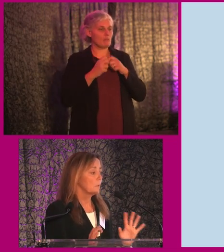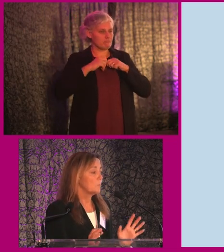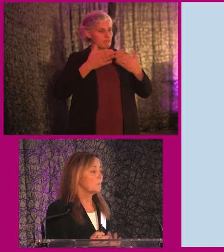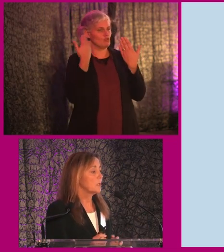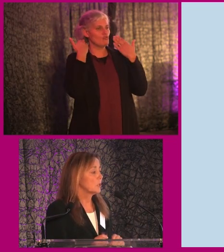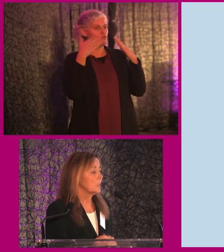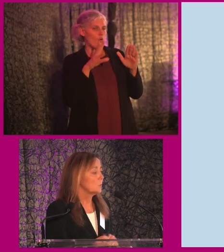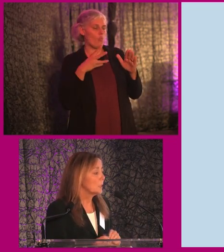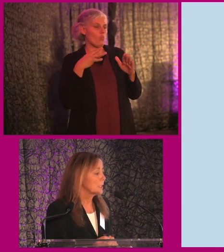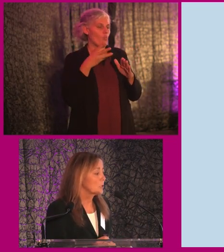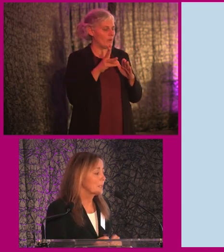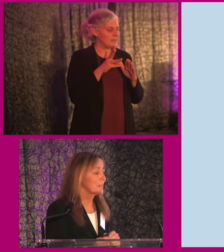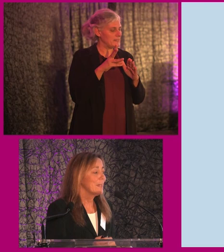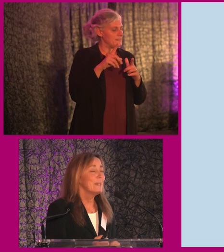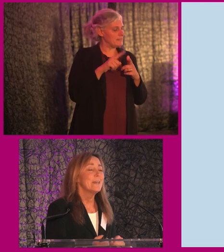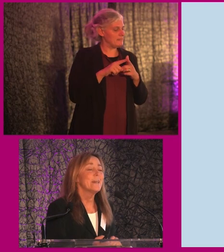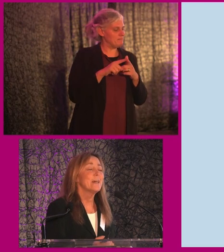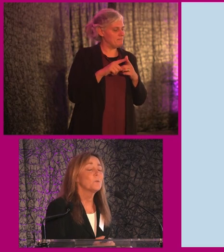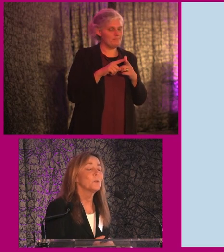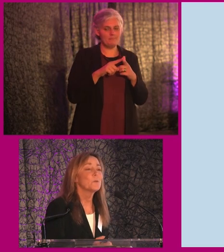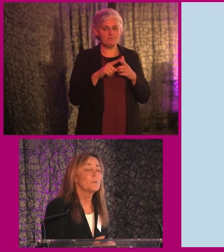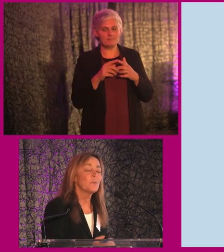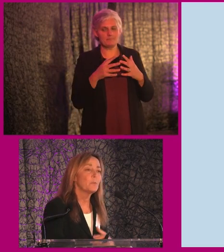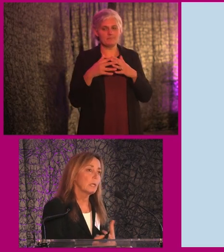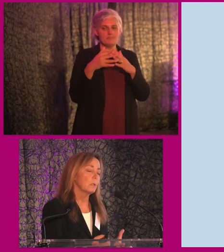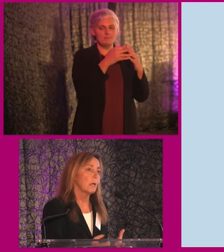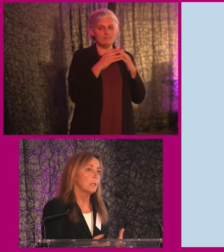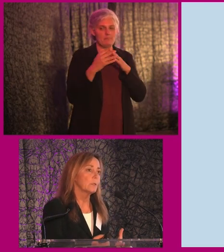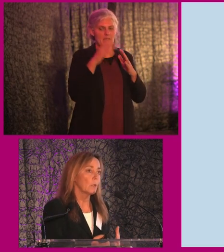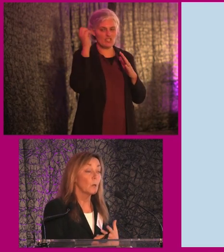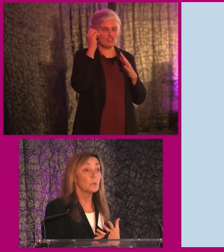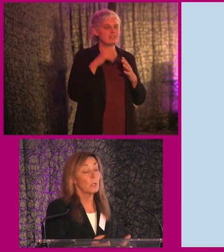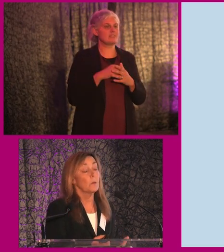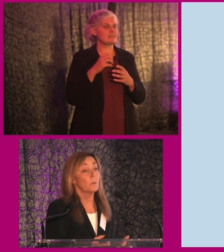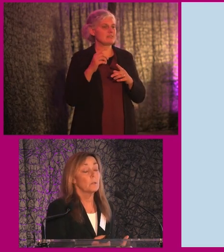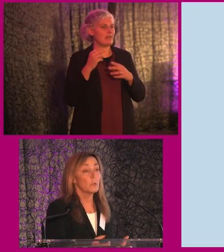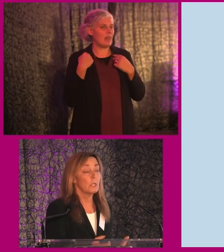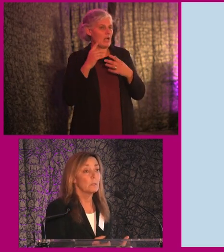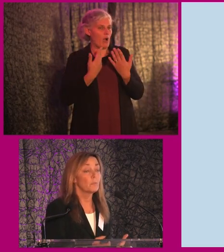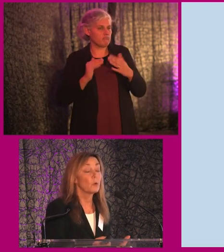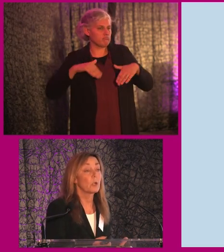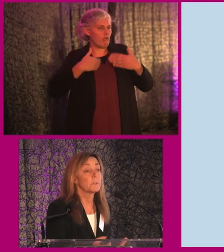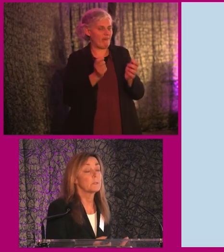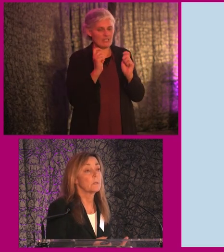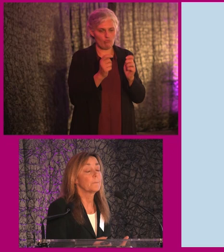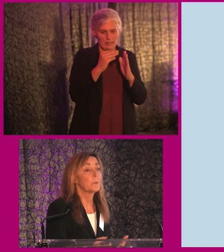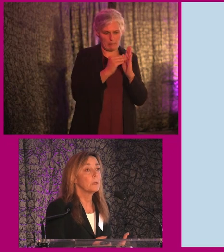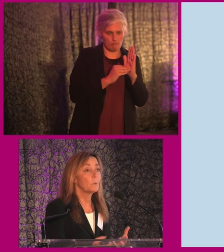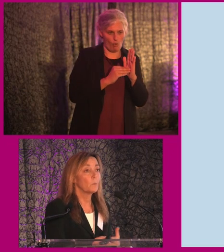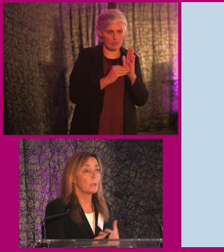pidgin EU English, I guess. And we will also provide practical guidelines on how to carry out the training programs